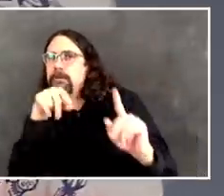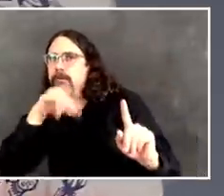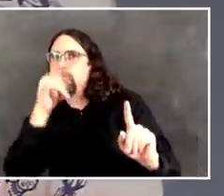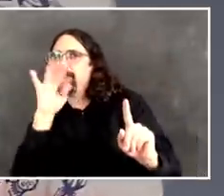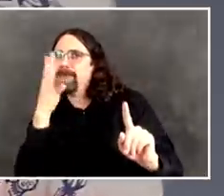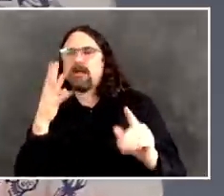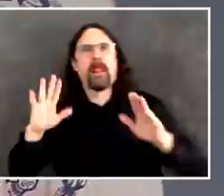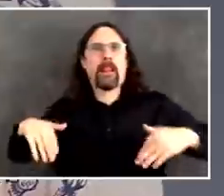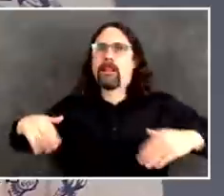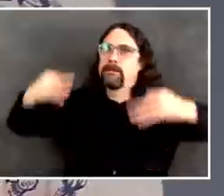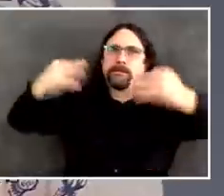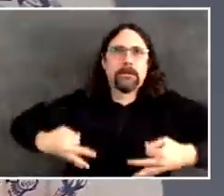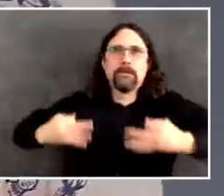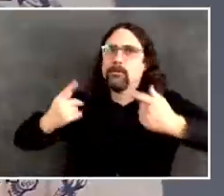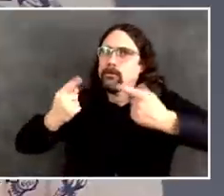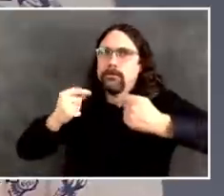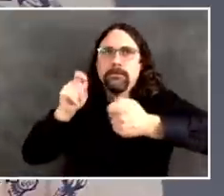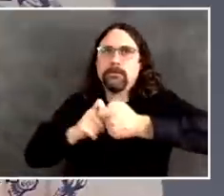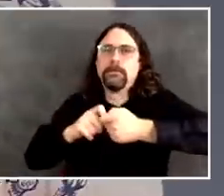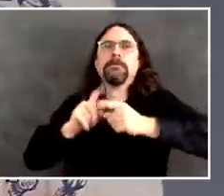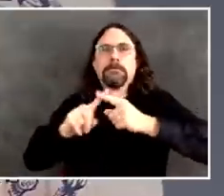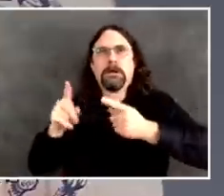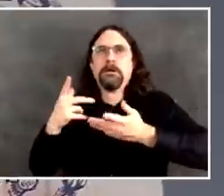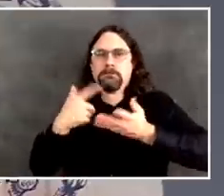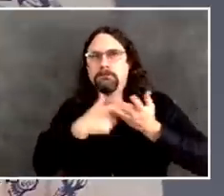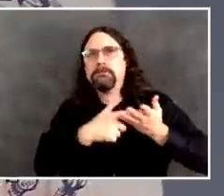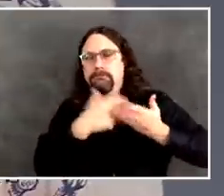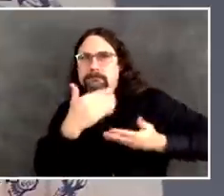what we've gone through here is seven weeks old,